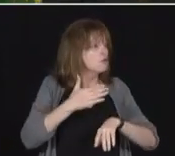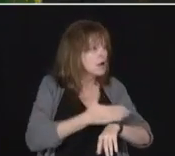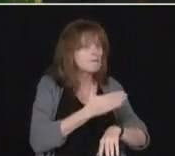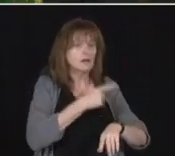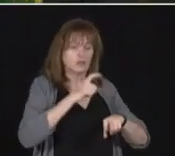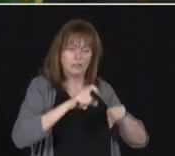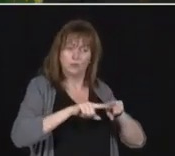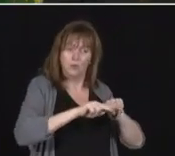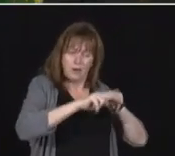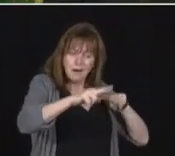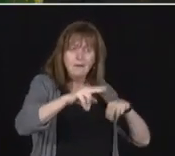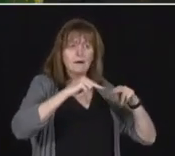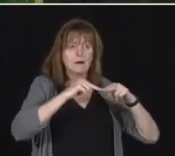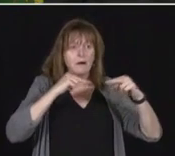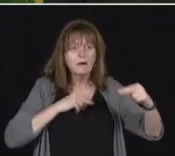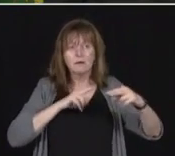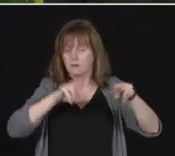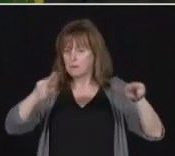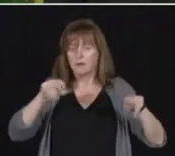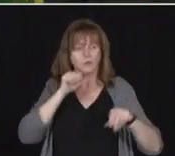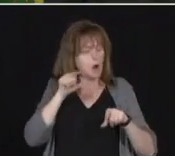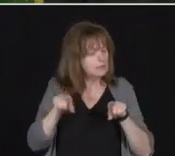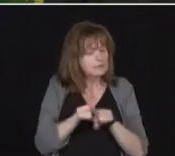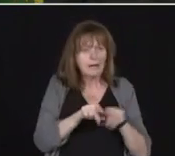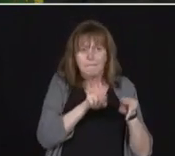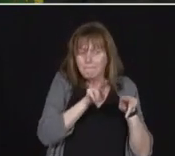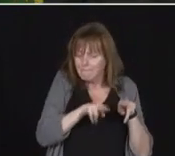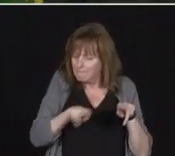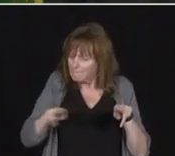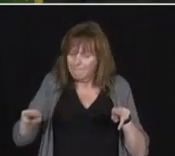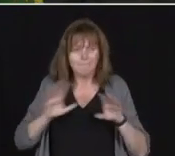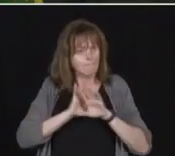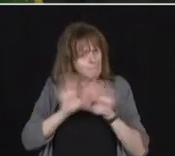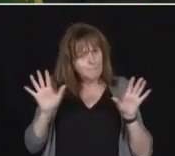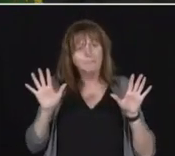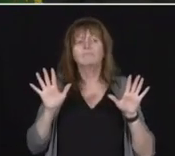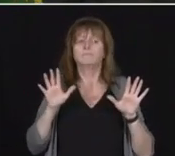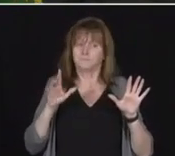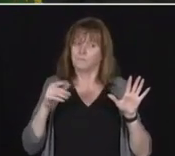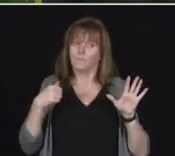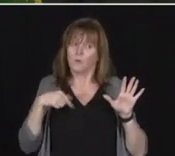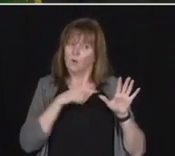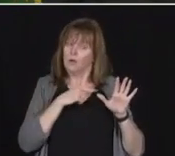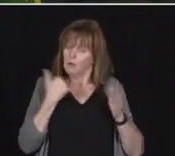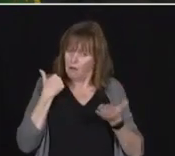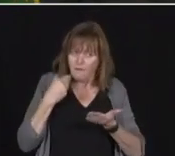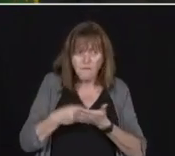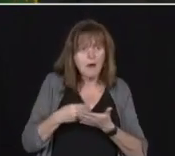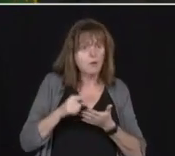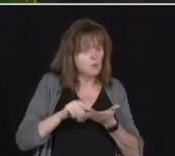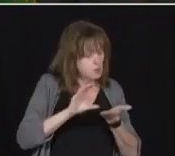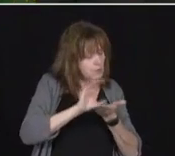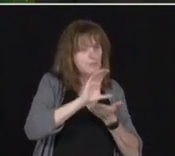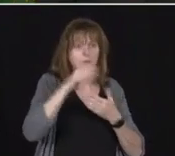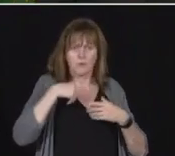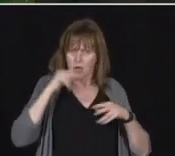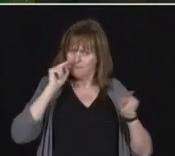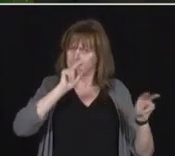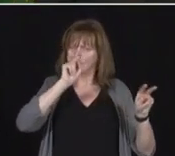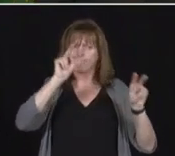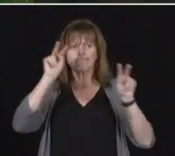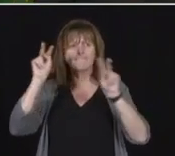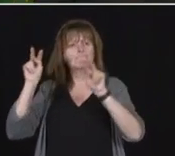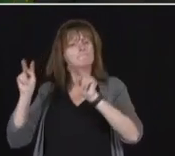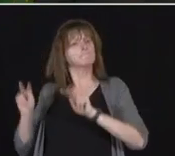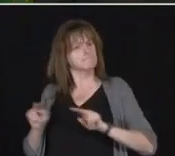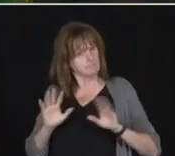separated and not living in a congregate living environment. So we're going to stay on top of this. And we're going to be going going stay